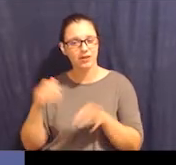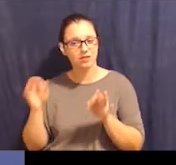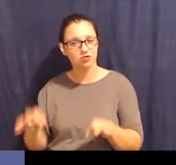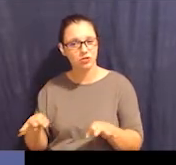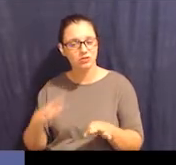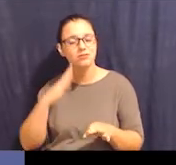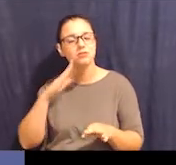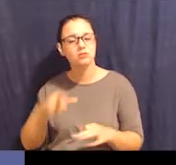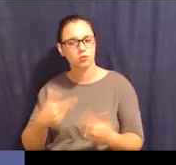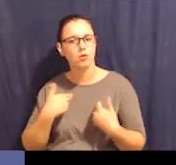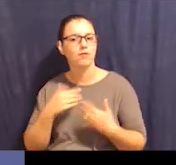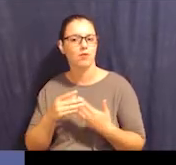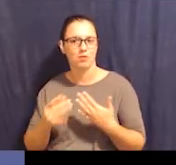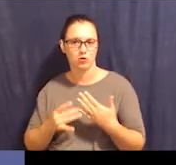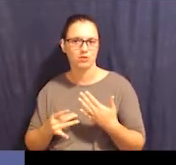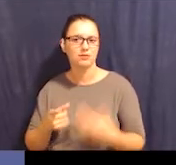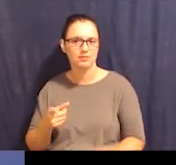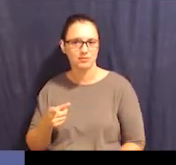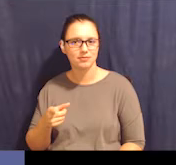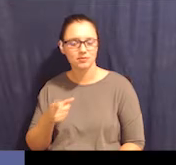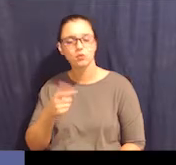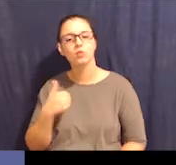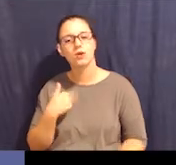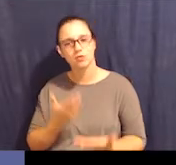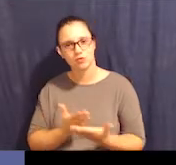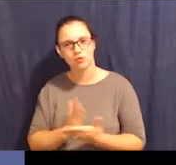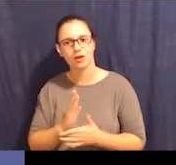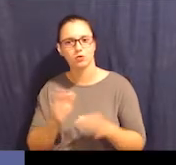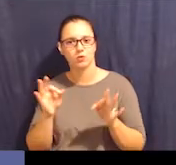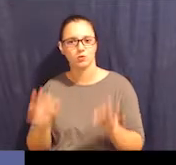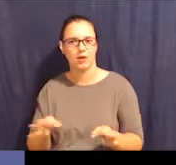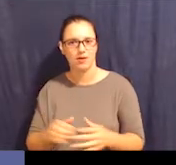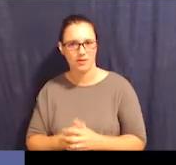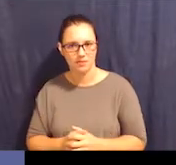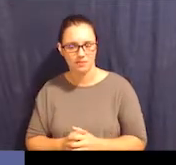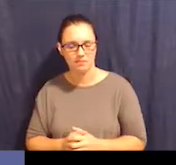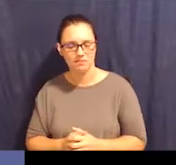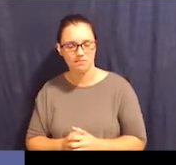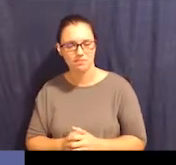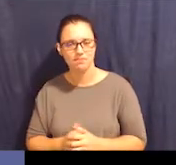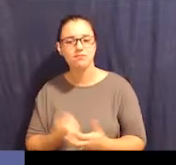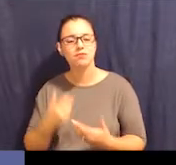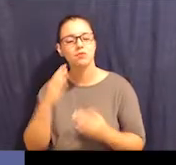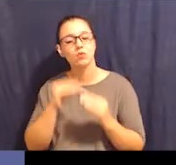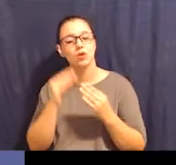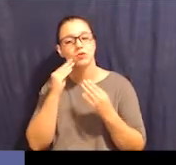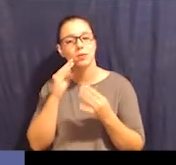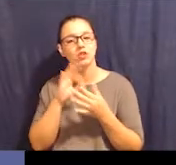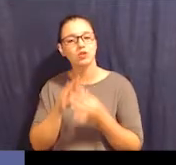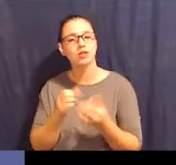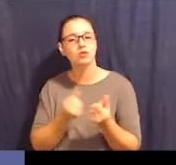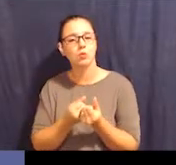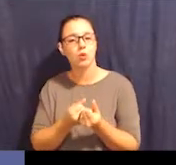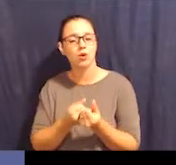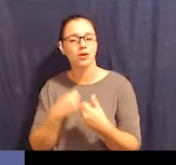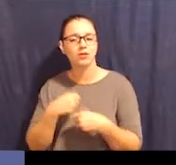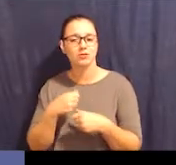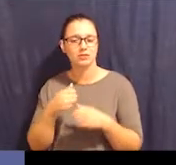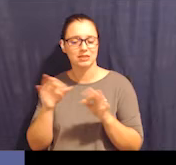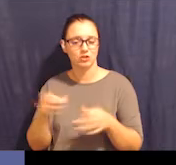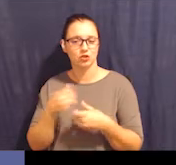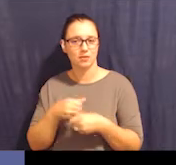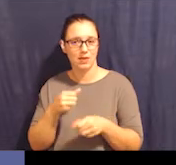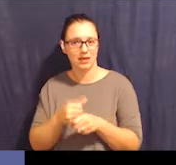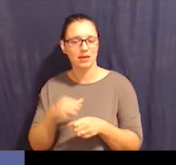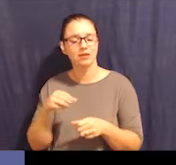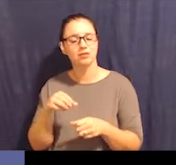making decisions, know that you have options. You have the right to decide. For more information on supported decision